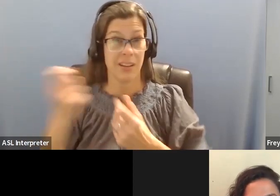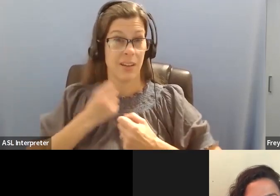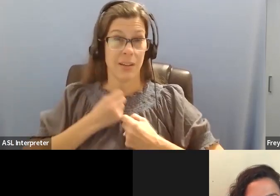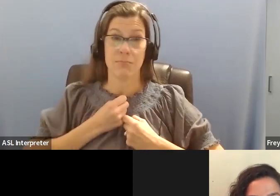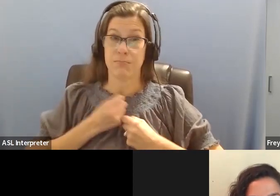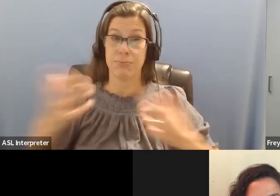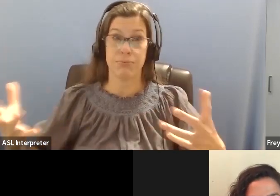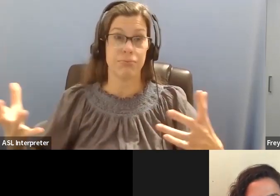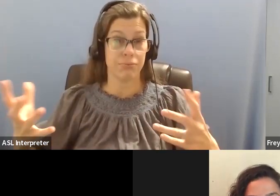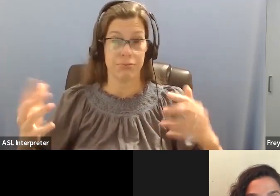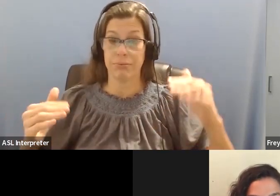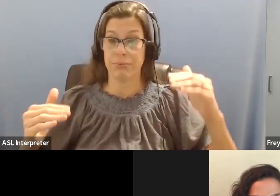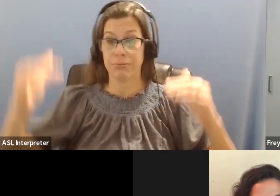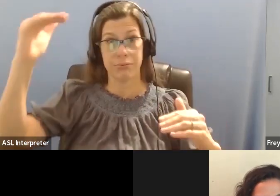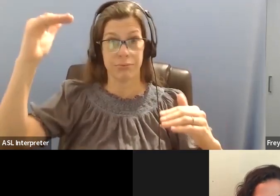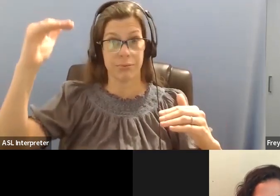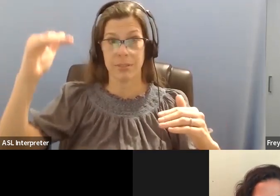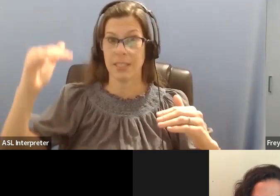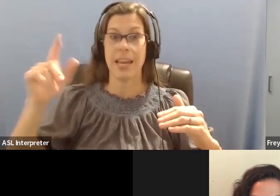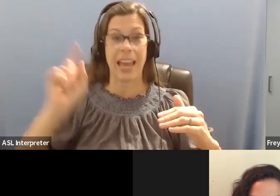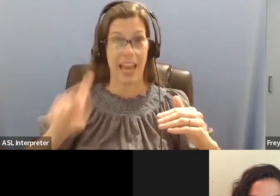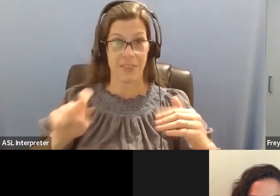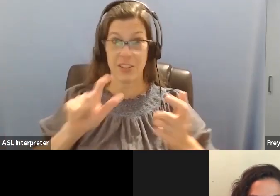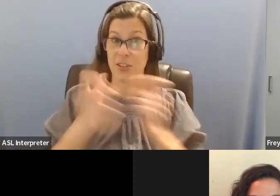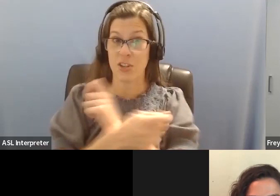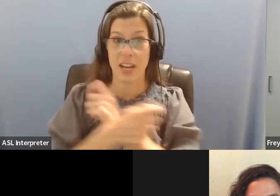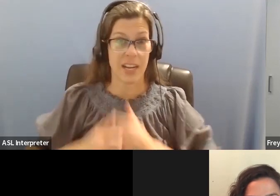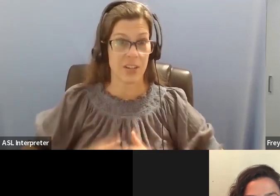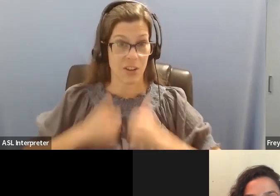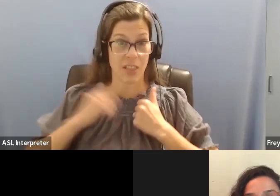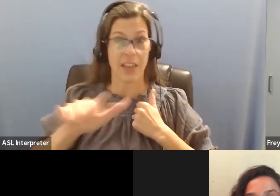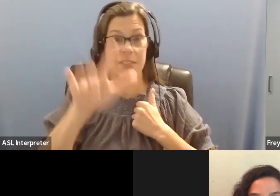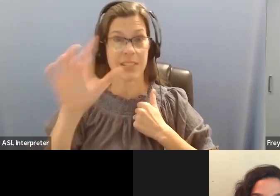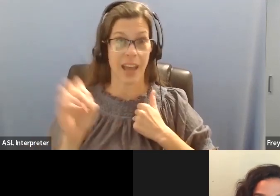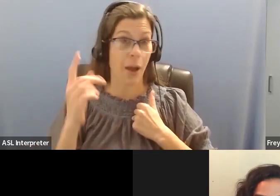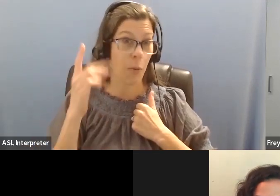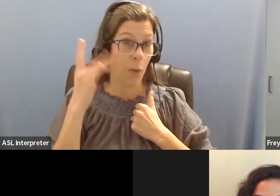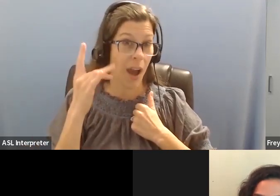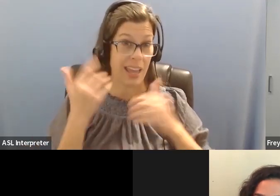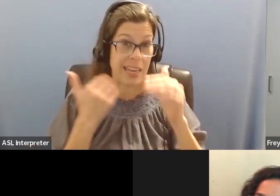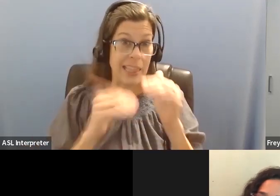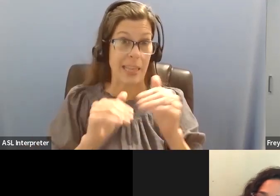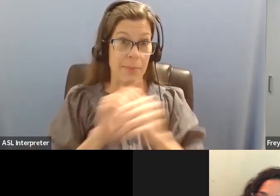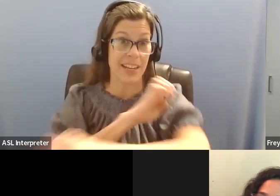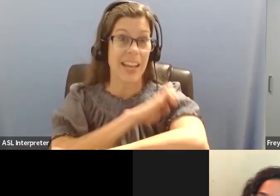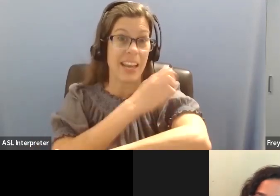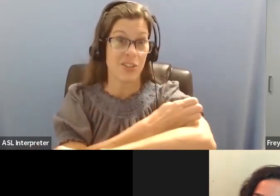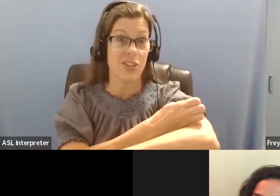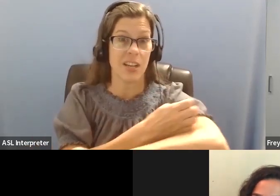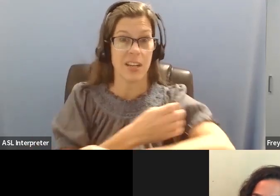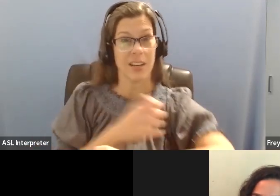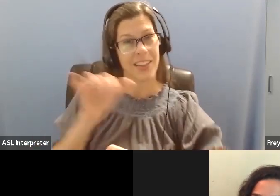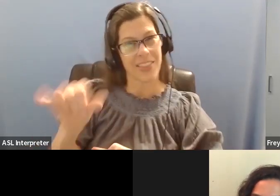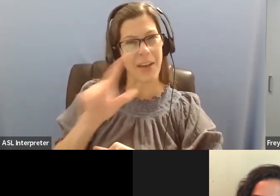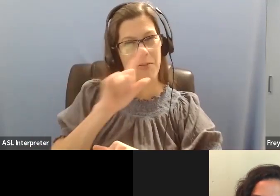around managing the energy budgets that your body can handle. And that really affects the things